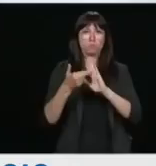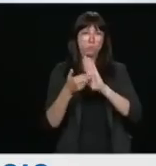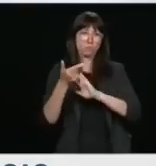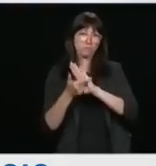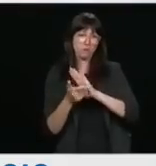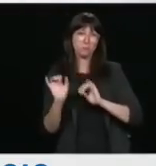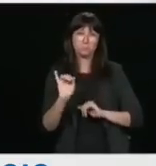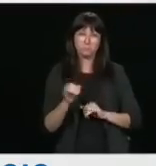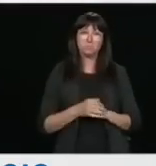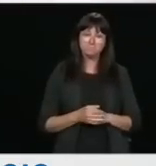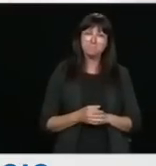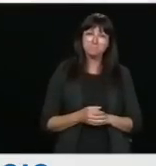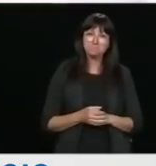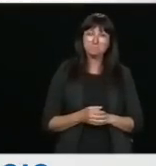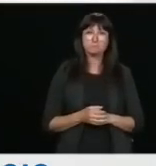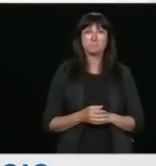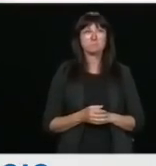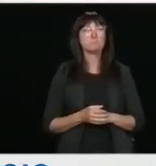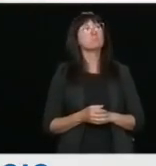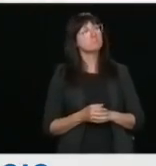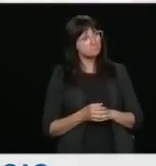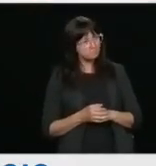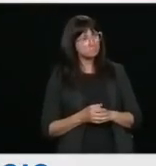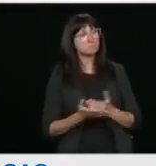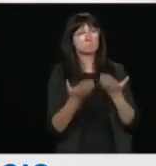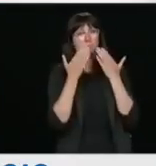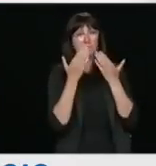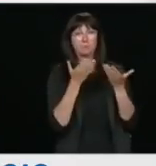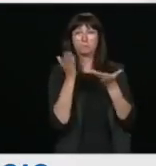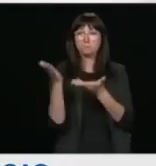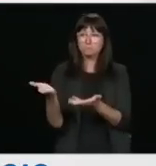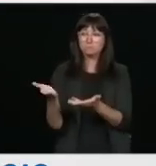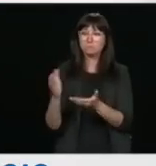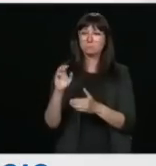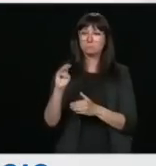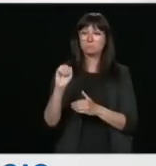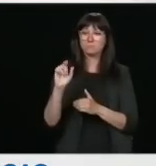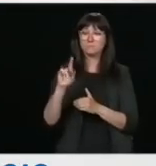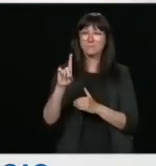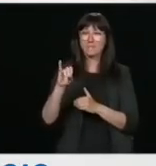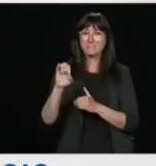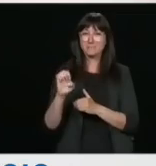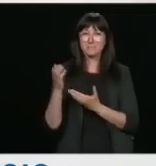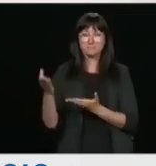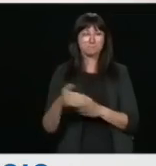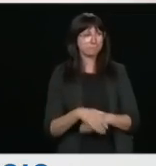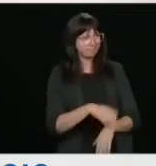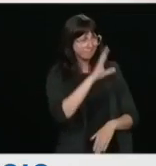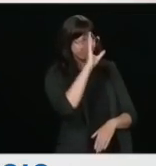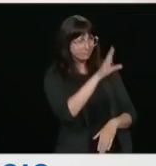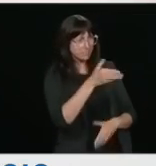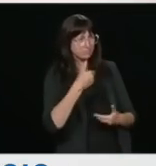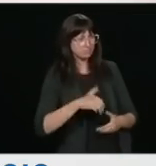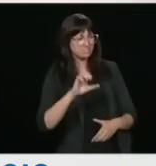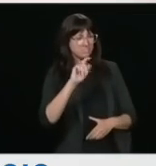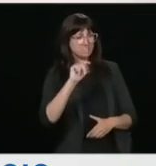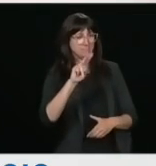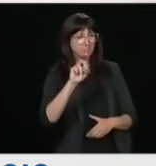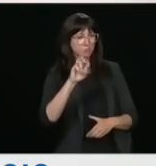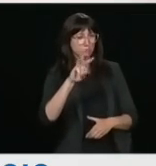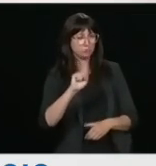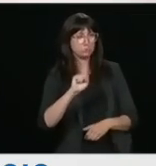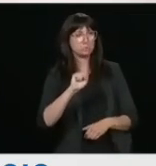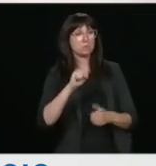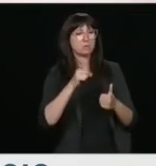Thank you, Minister. We'll now go to the room. Mackenzie. Hi, Mackenzie Gray with CTV News. My first question is for the CSIS director.